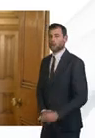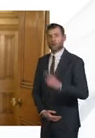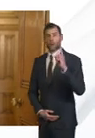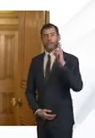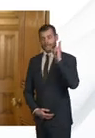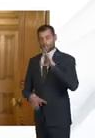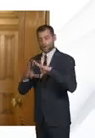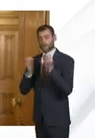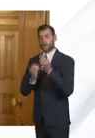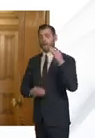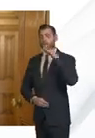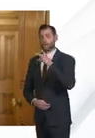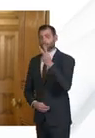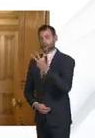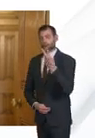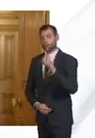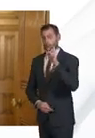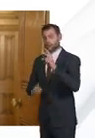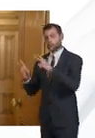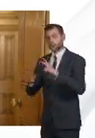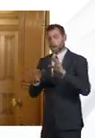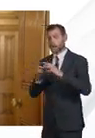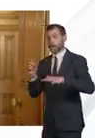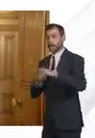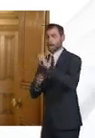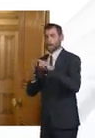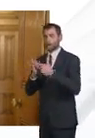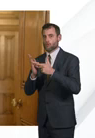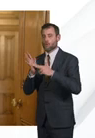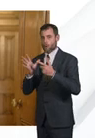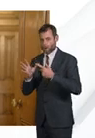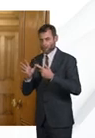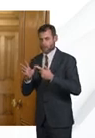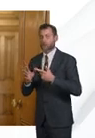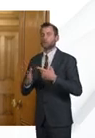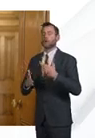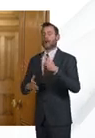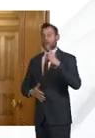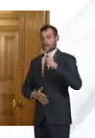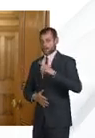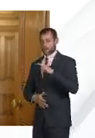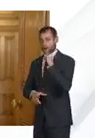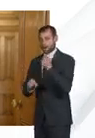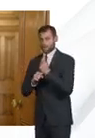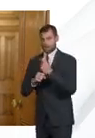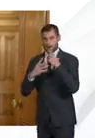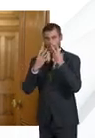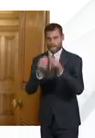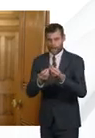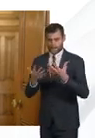the coronavirus national effort we understand how significant these steps are